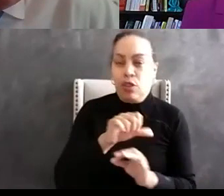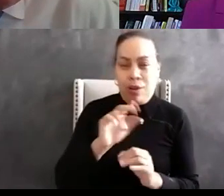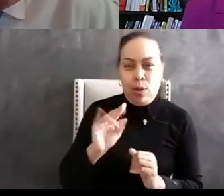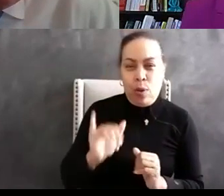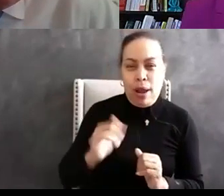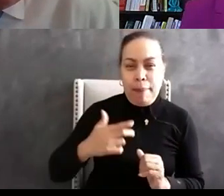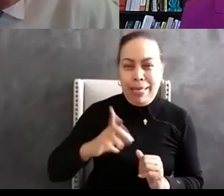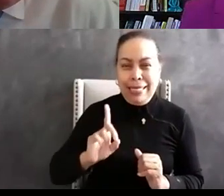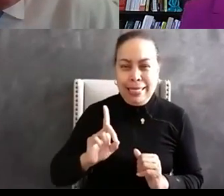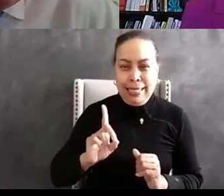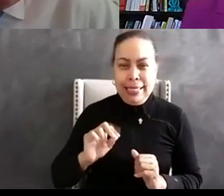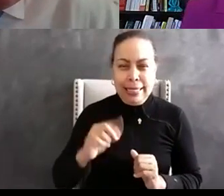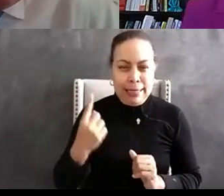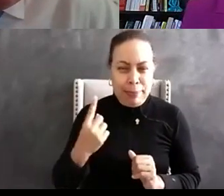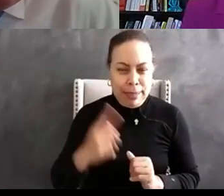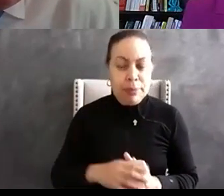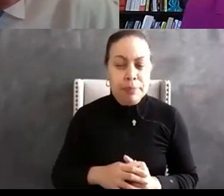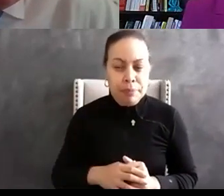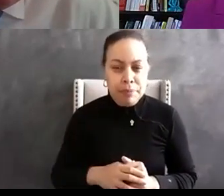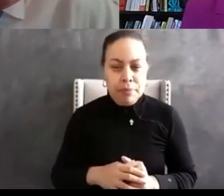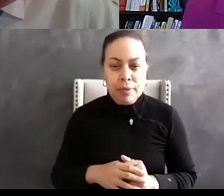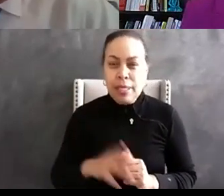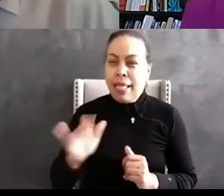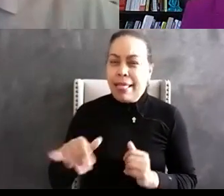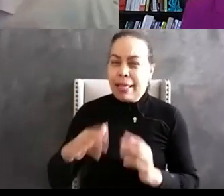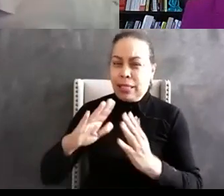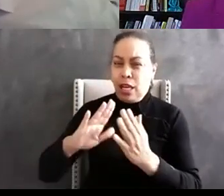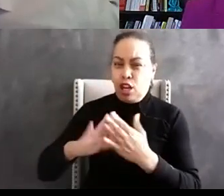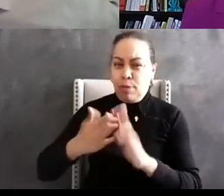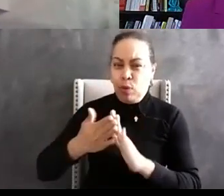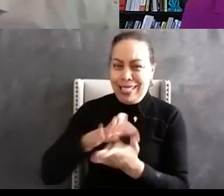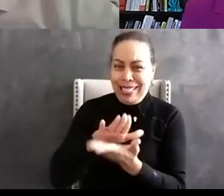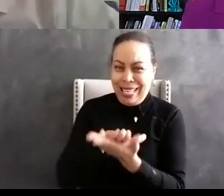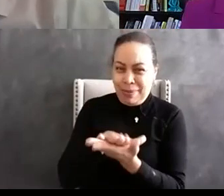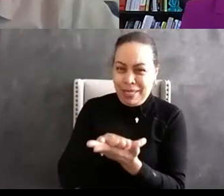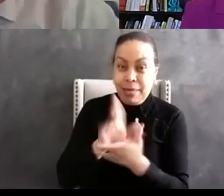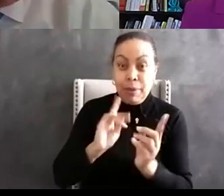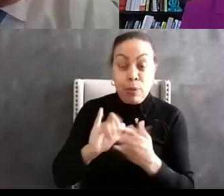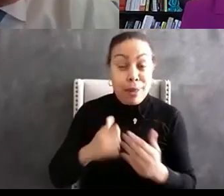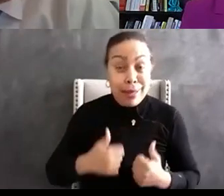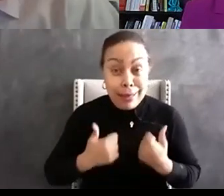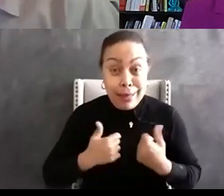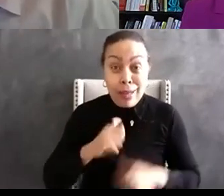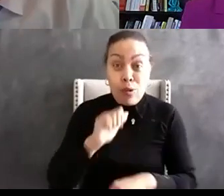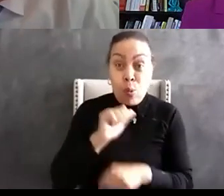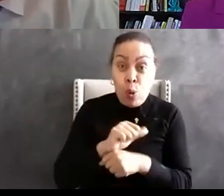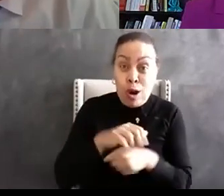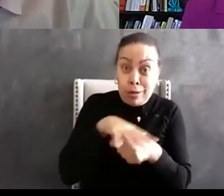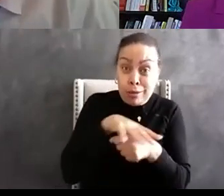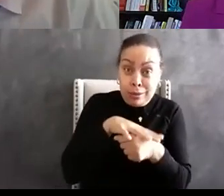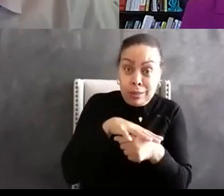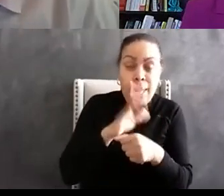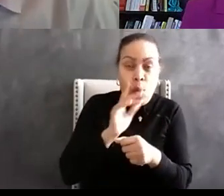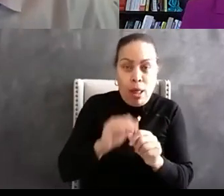flip that those are community academies where the folks that live and work in those precincts go with to the